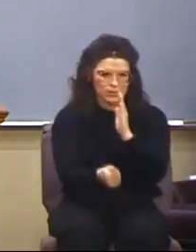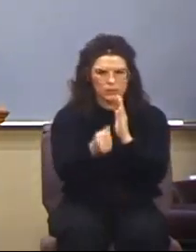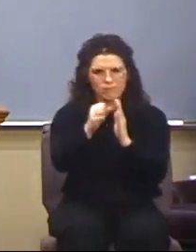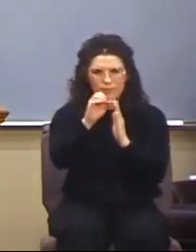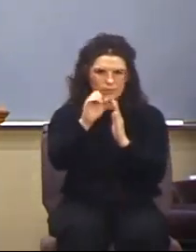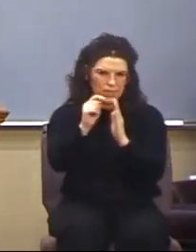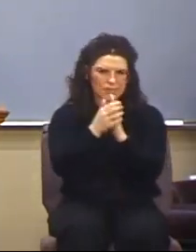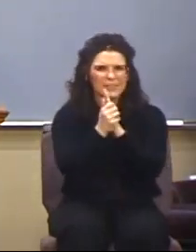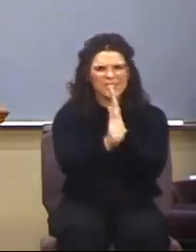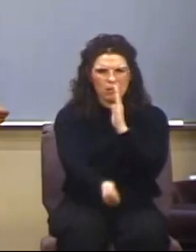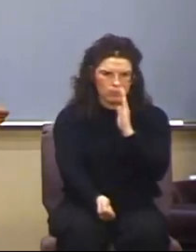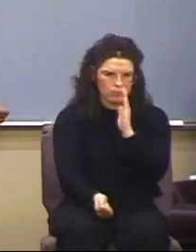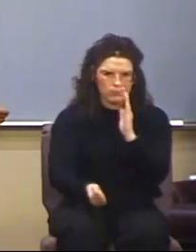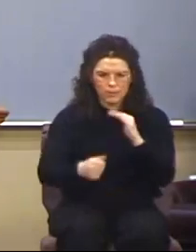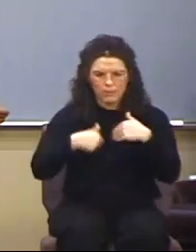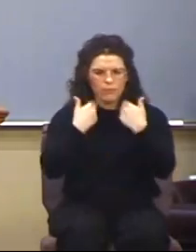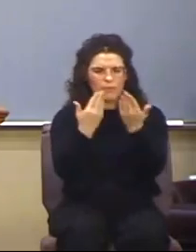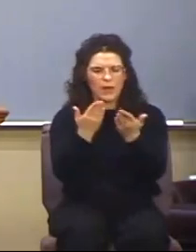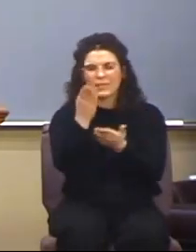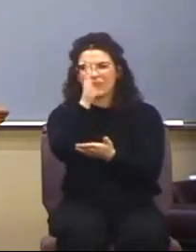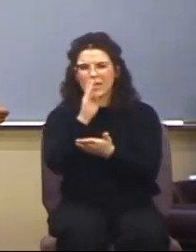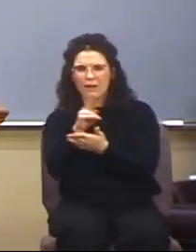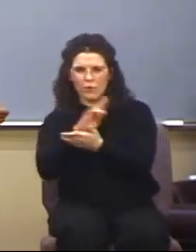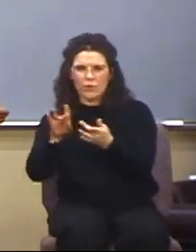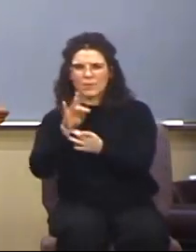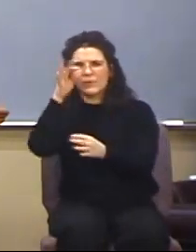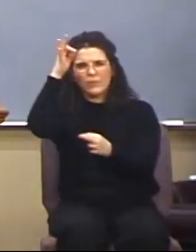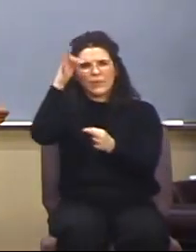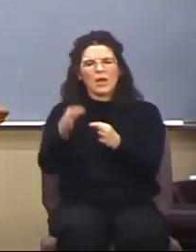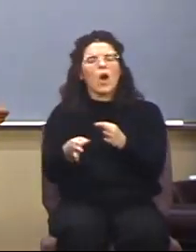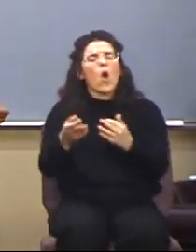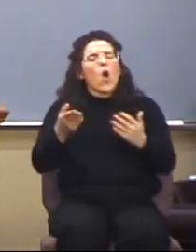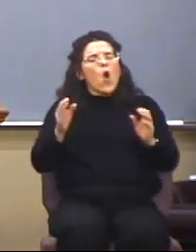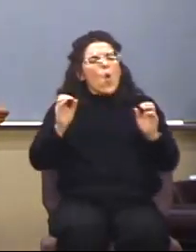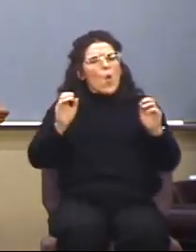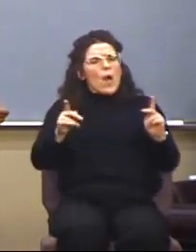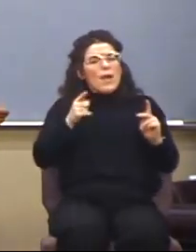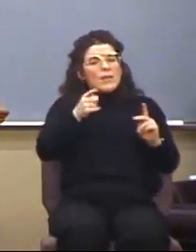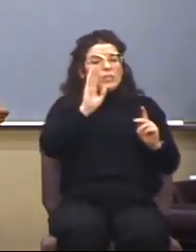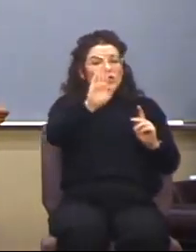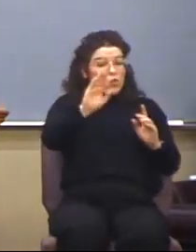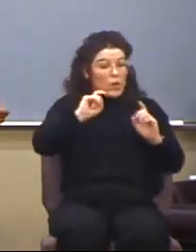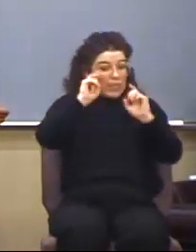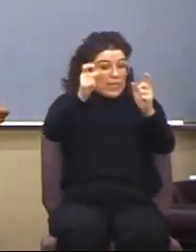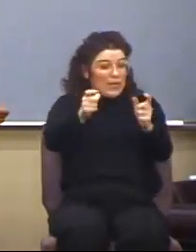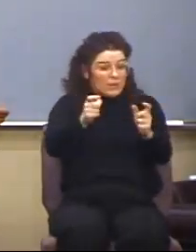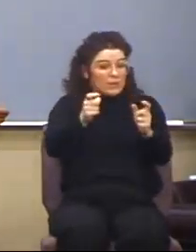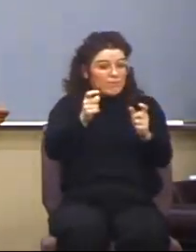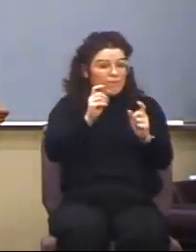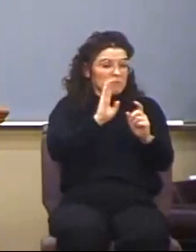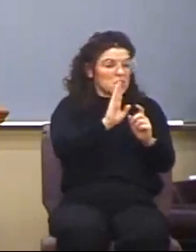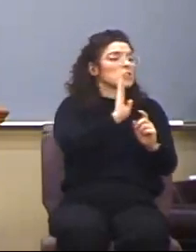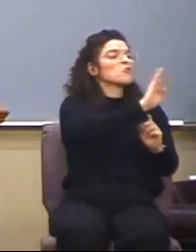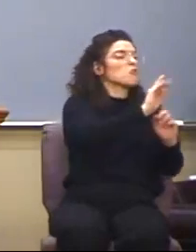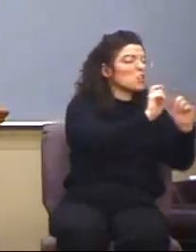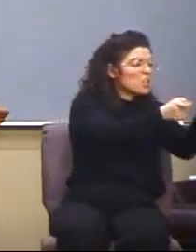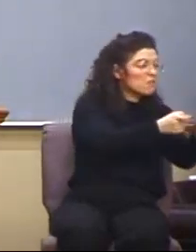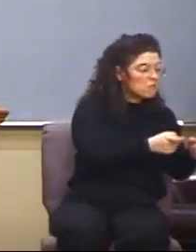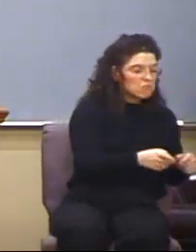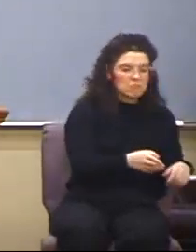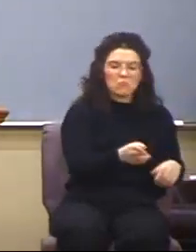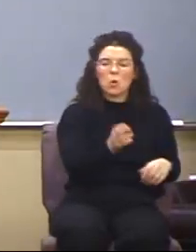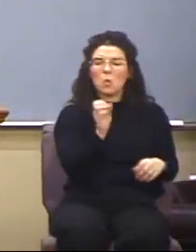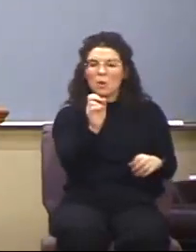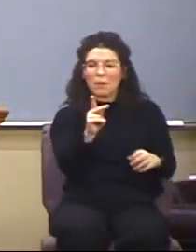language skill set. God the Holy Spirit decides, okay, here's the gift for so-and-so, here's the gift for so-and-so, right? So,